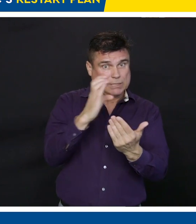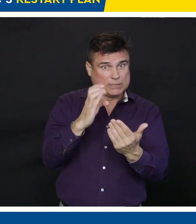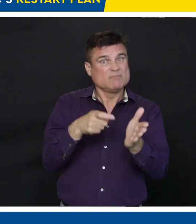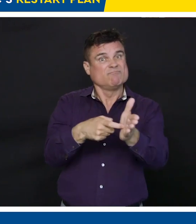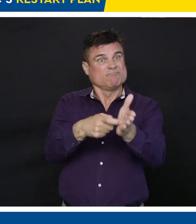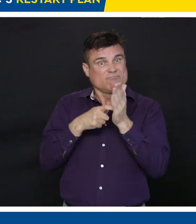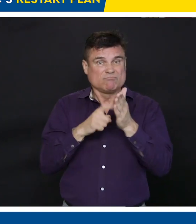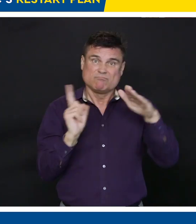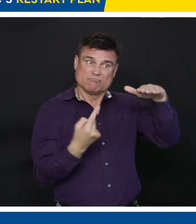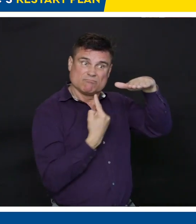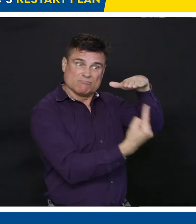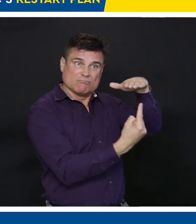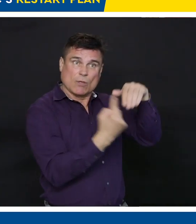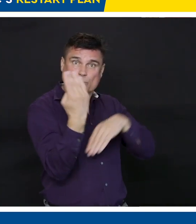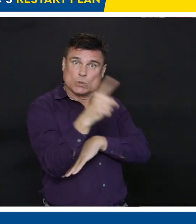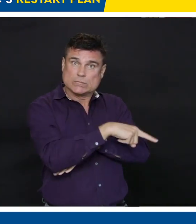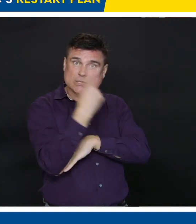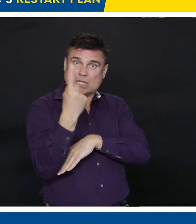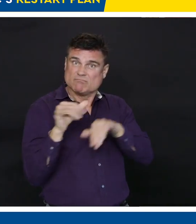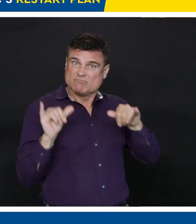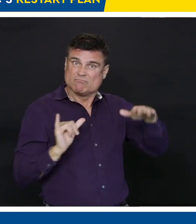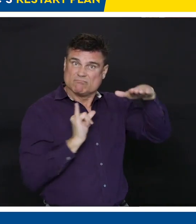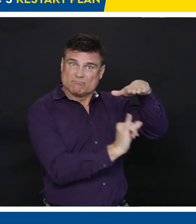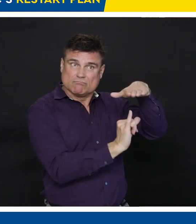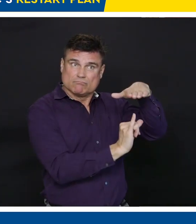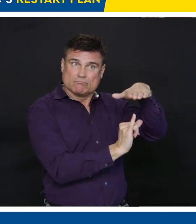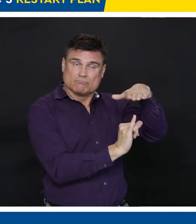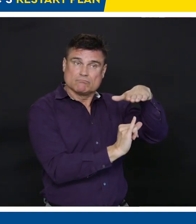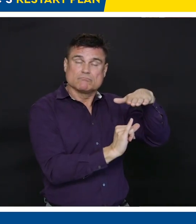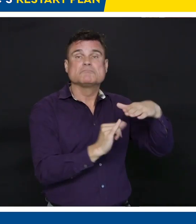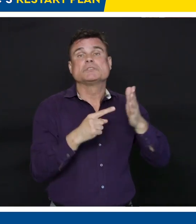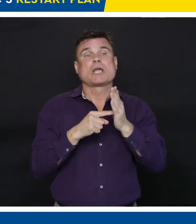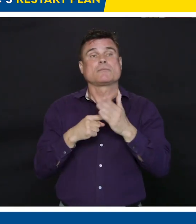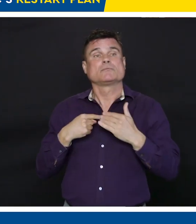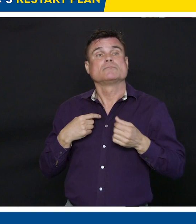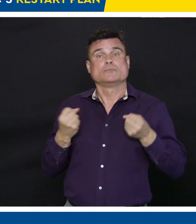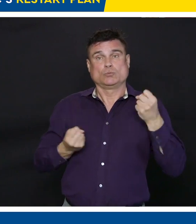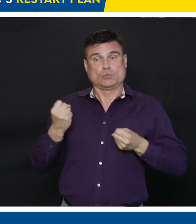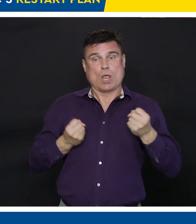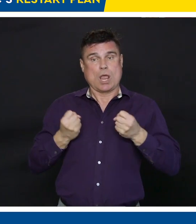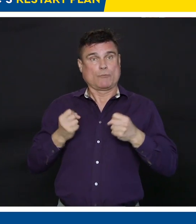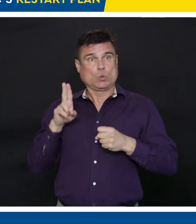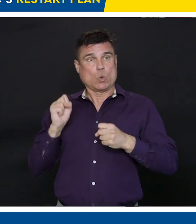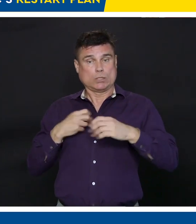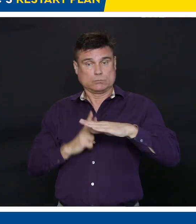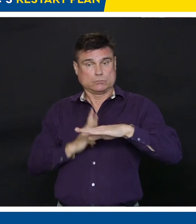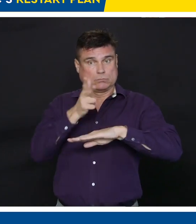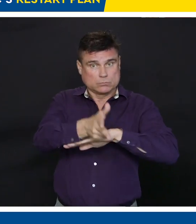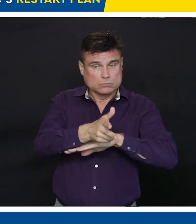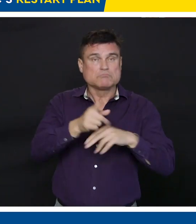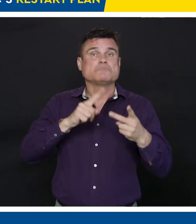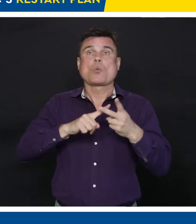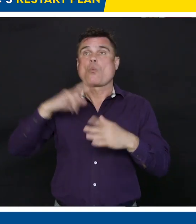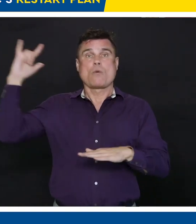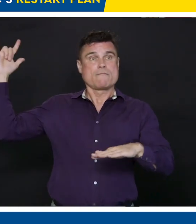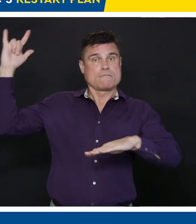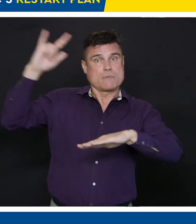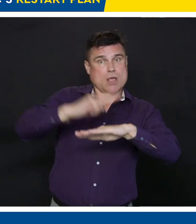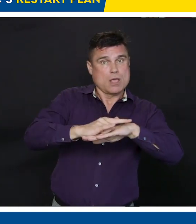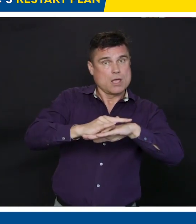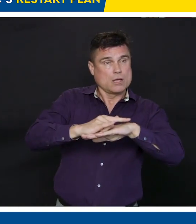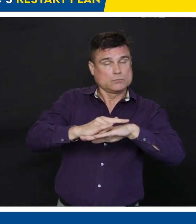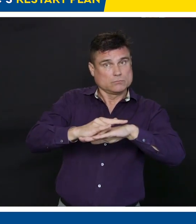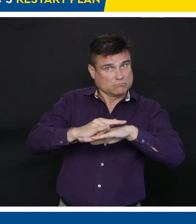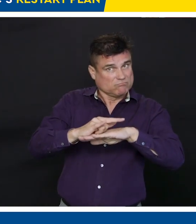maintained both at the land border and the airport arrival? And do you have any sense